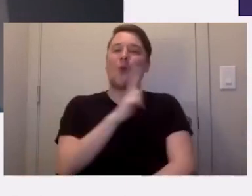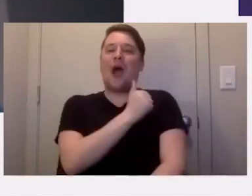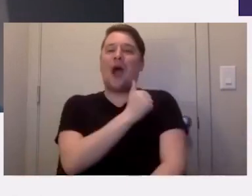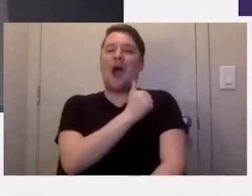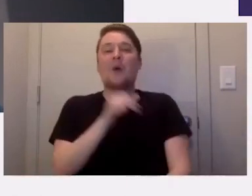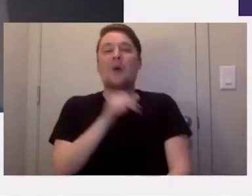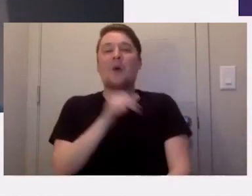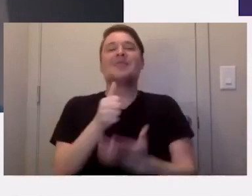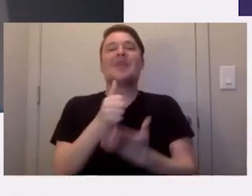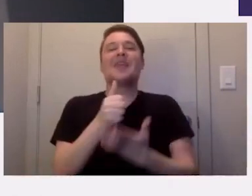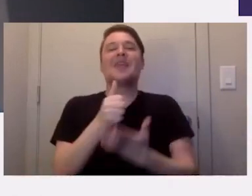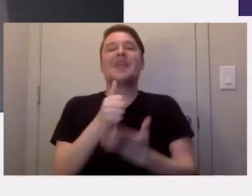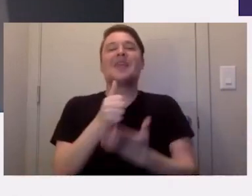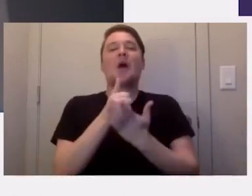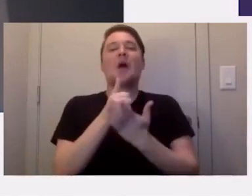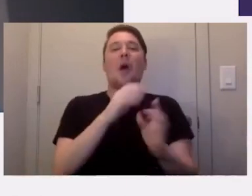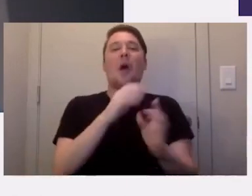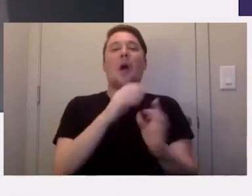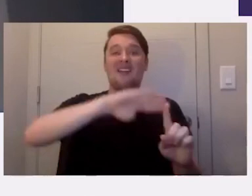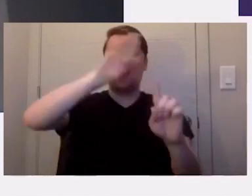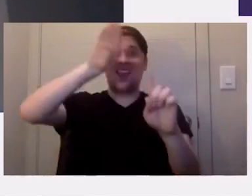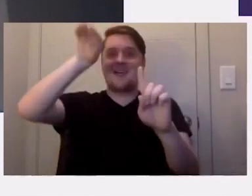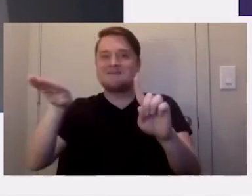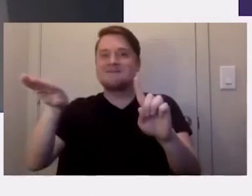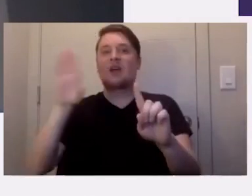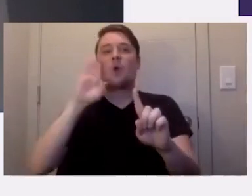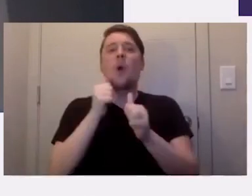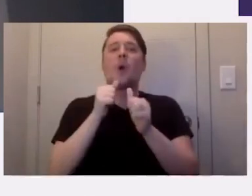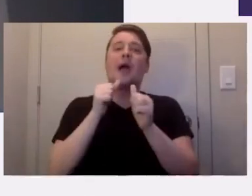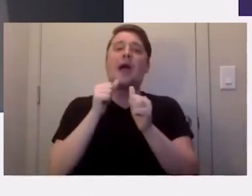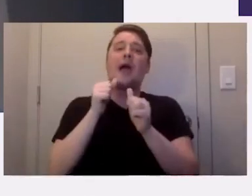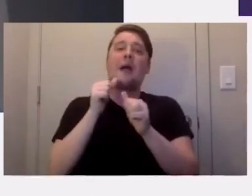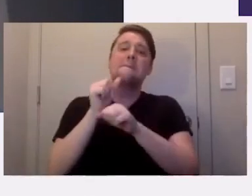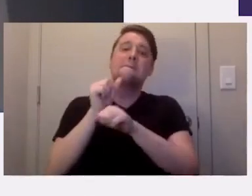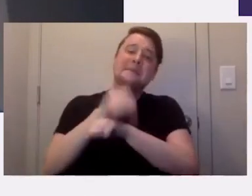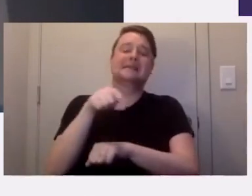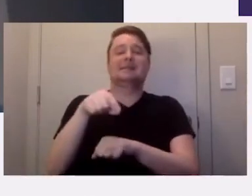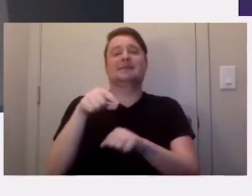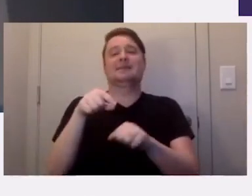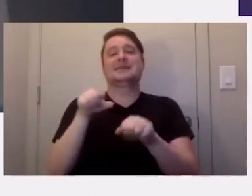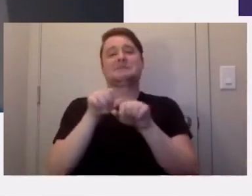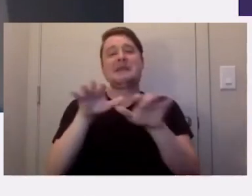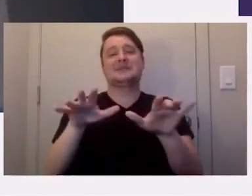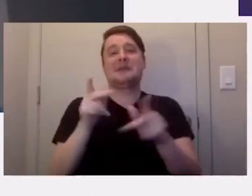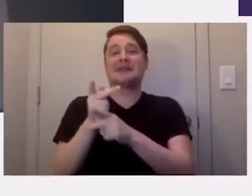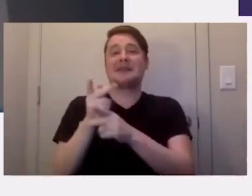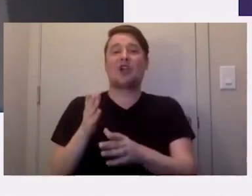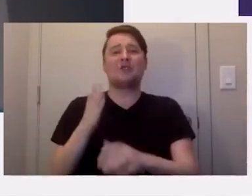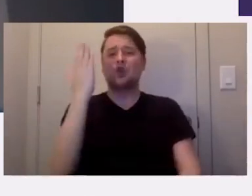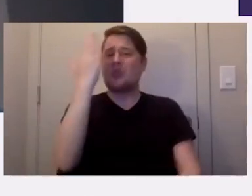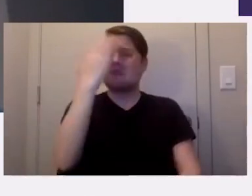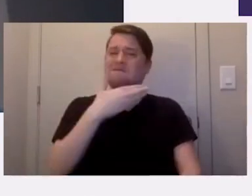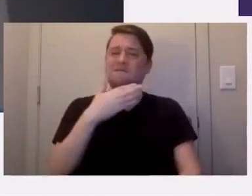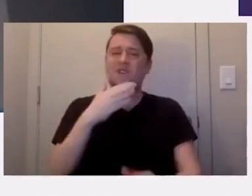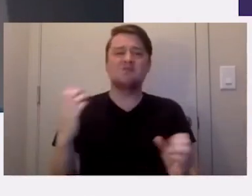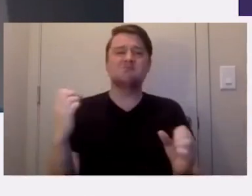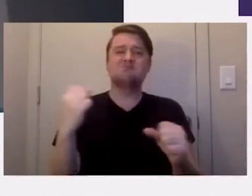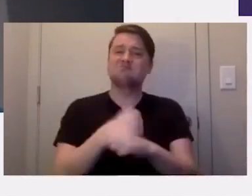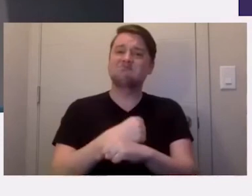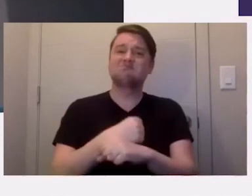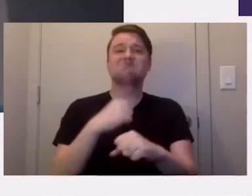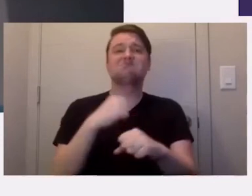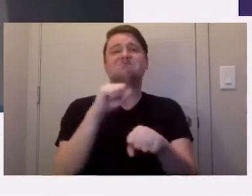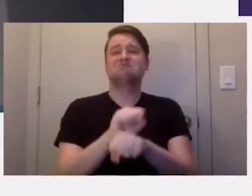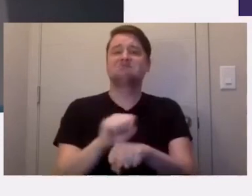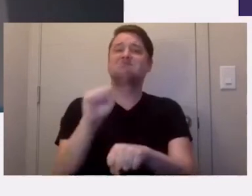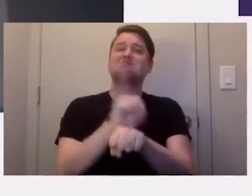helps flatten the curve and ultimately helps beat this pandemic. Caregivers are on the front lines of keeping